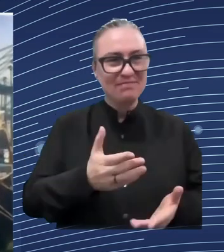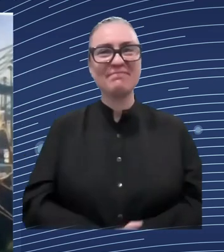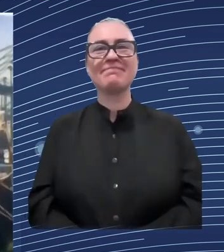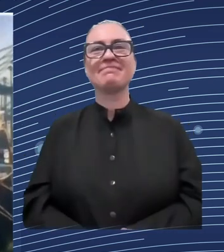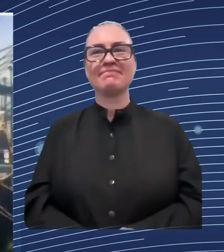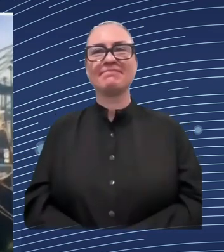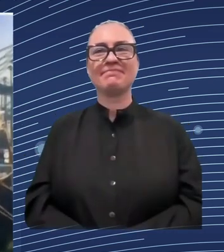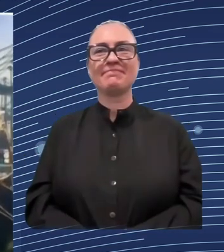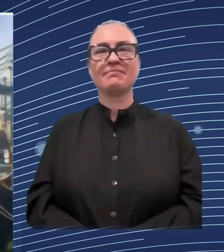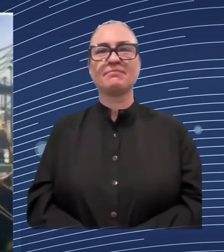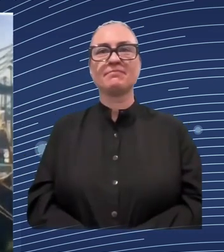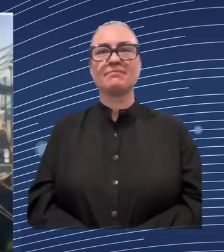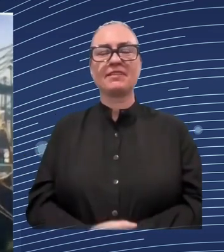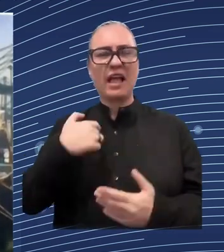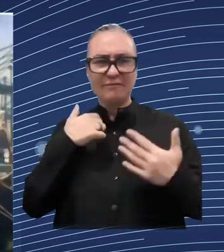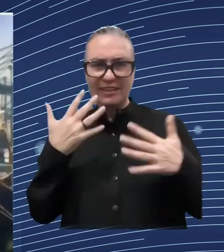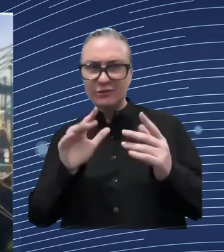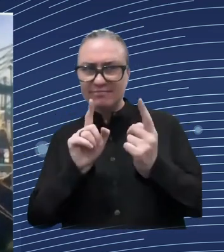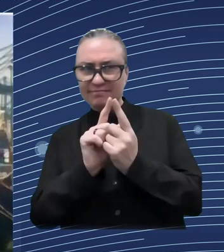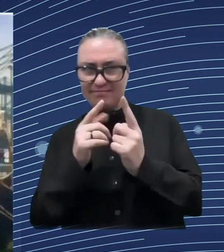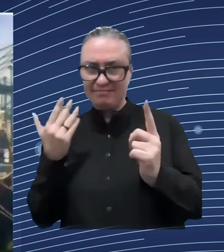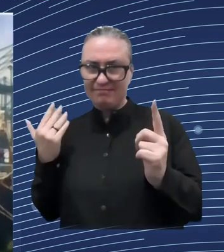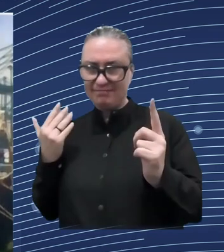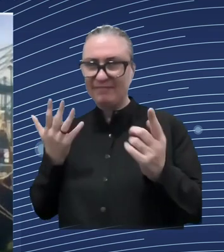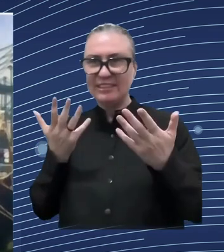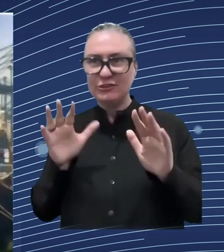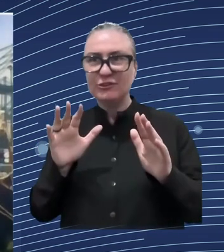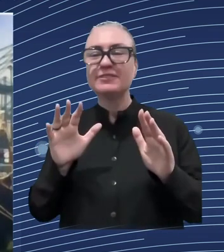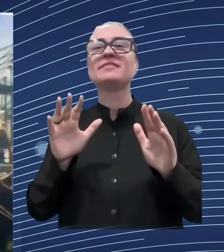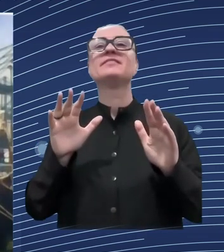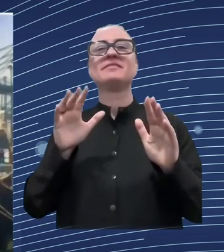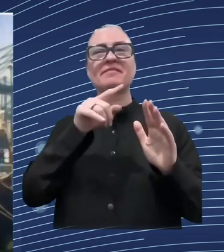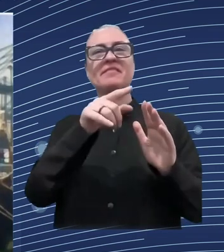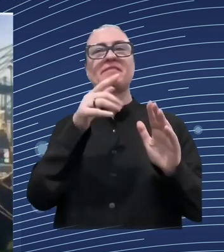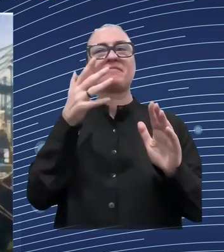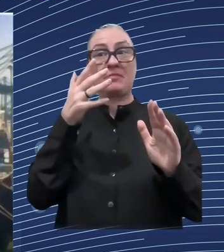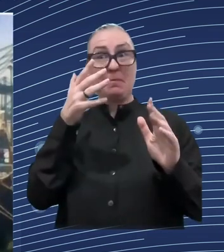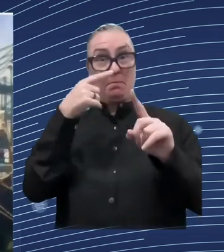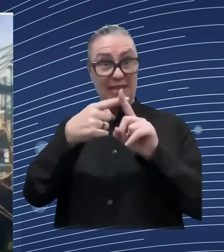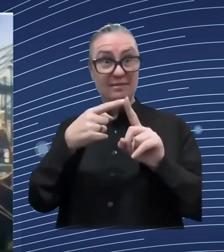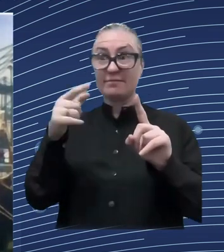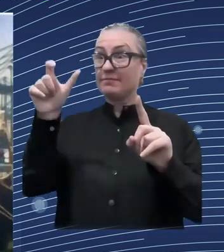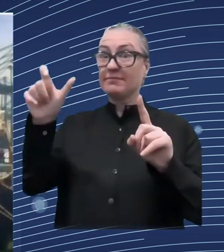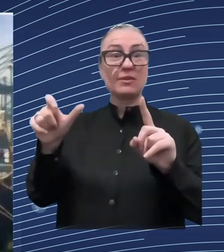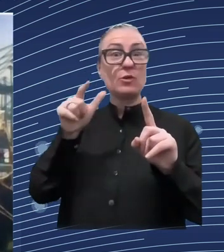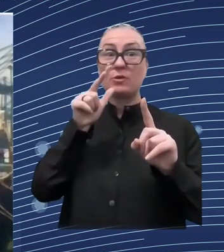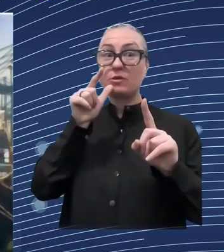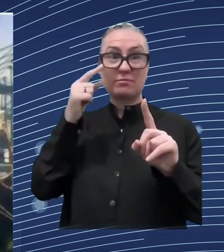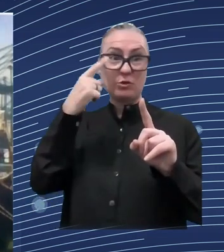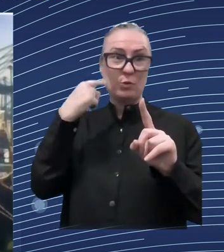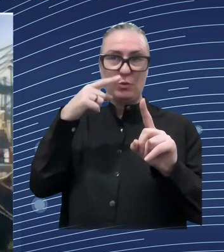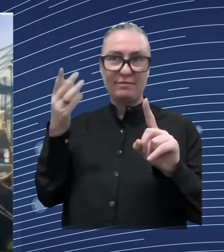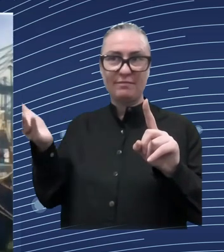remisov who should be on the screen and there he is um who's the director of the entrepreneurship and export promotion office in